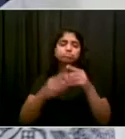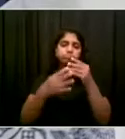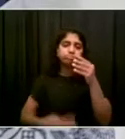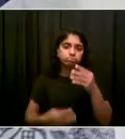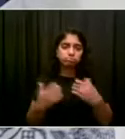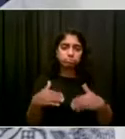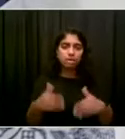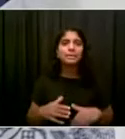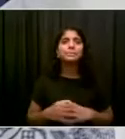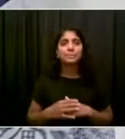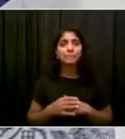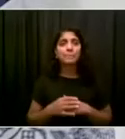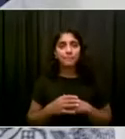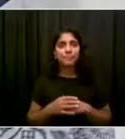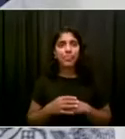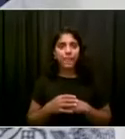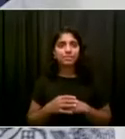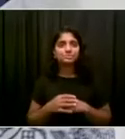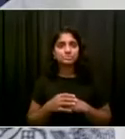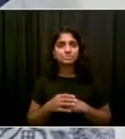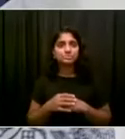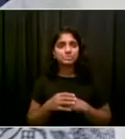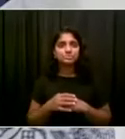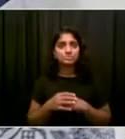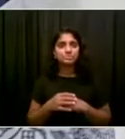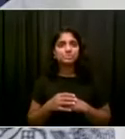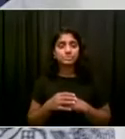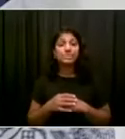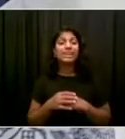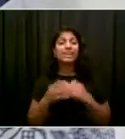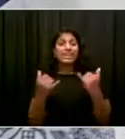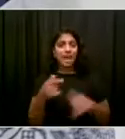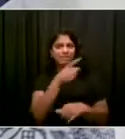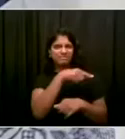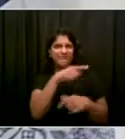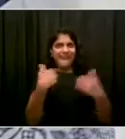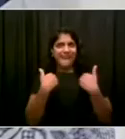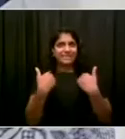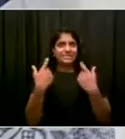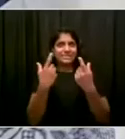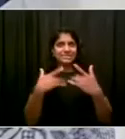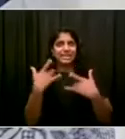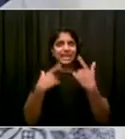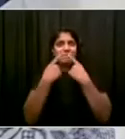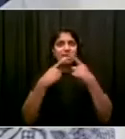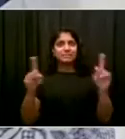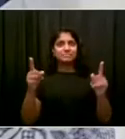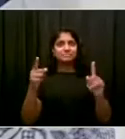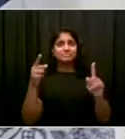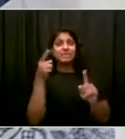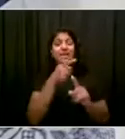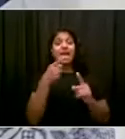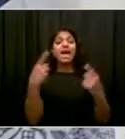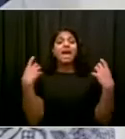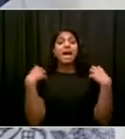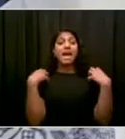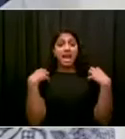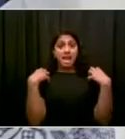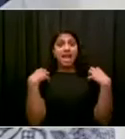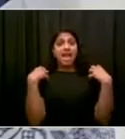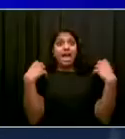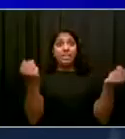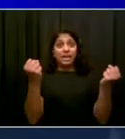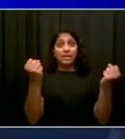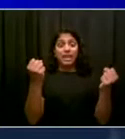millionth dose of the COVID vaccine. This really shows the reach and the impact of Health and Hospitals. Thank you